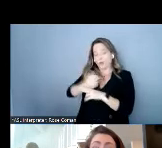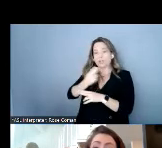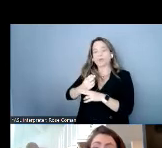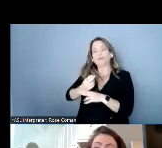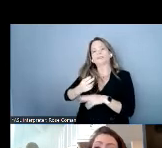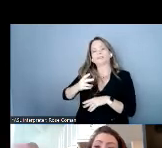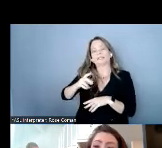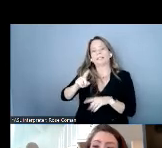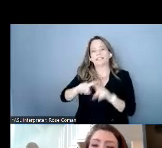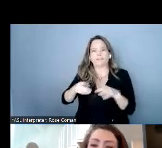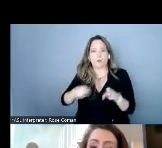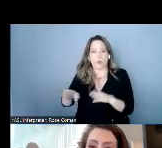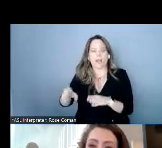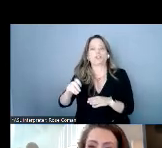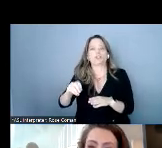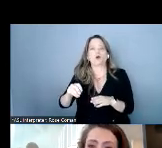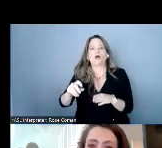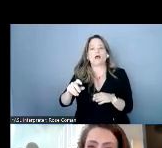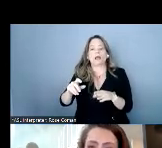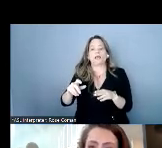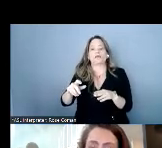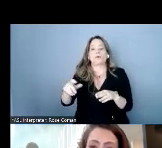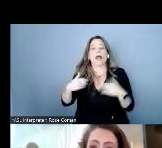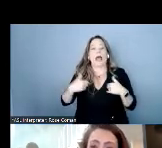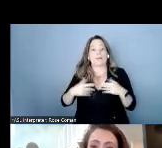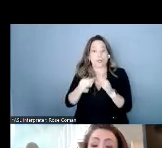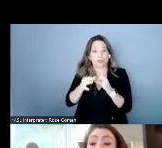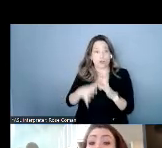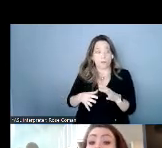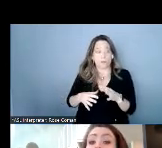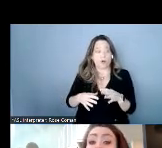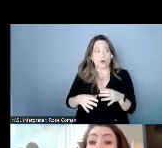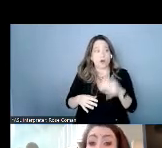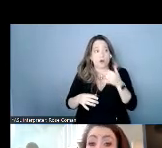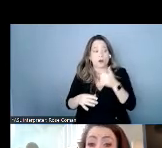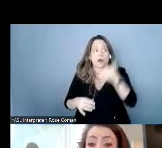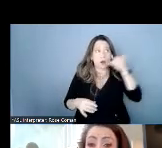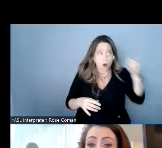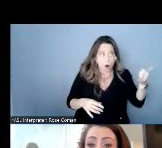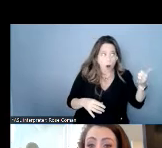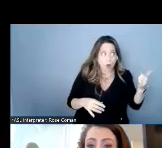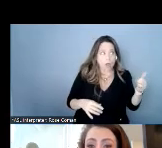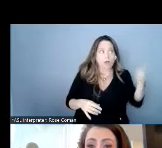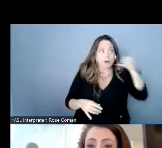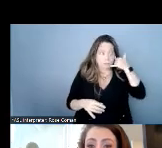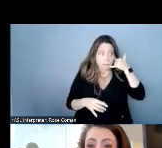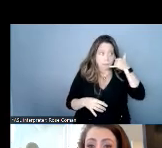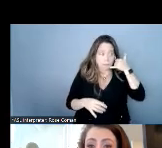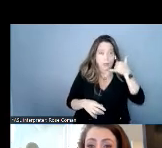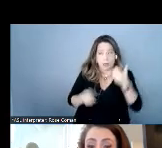the interpreter would sign to him what the other party was saying he would respond with his own voice